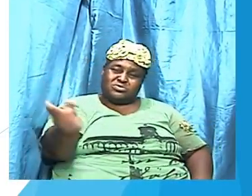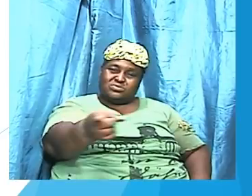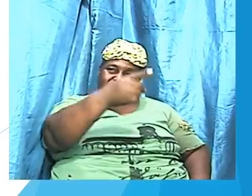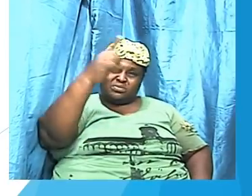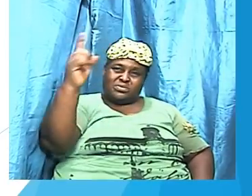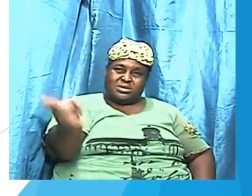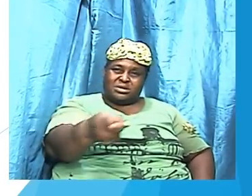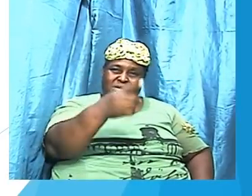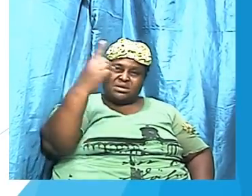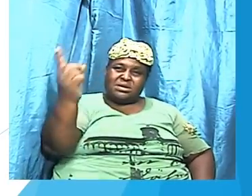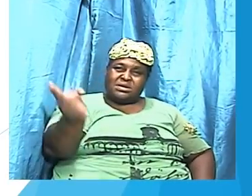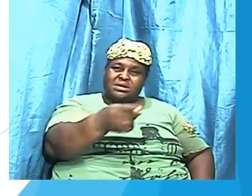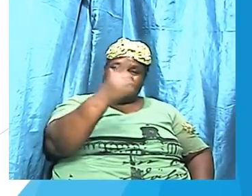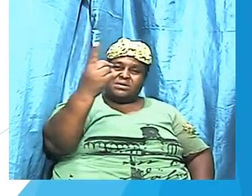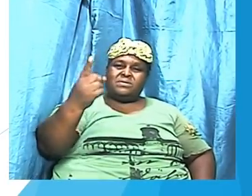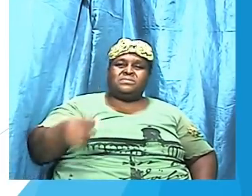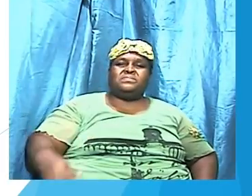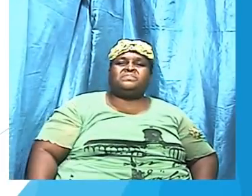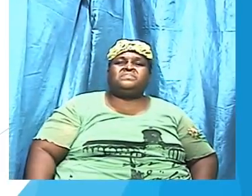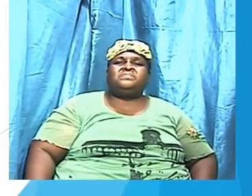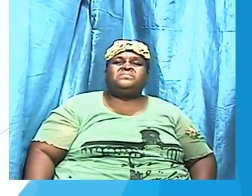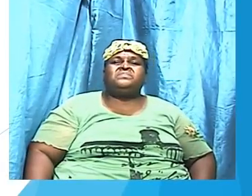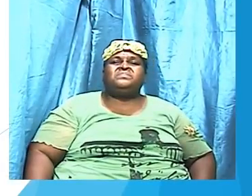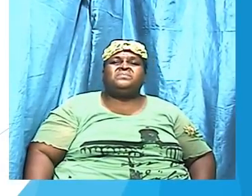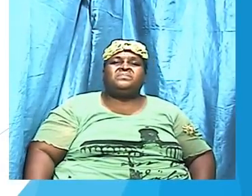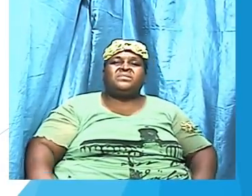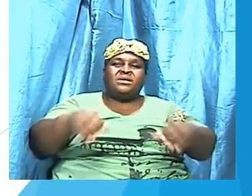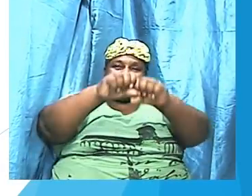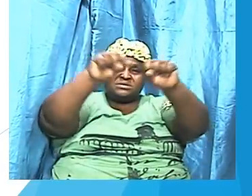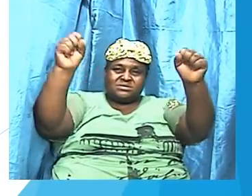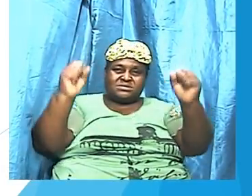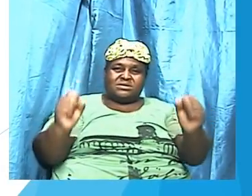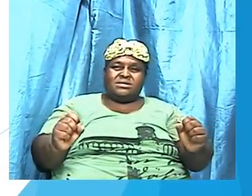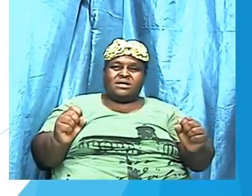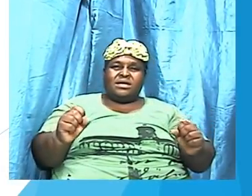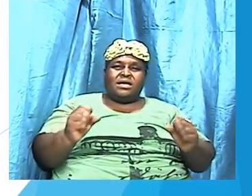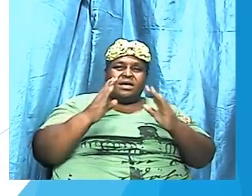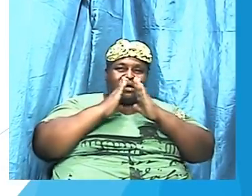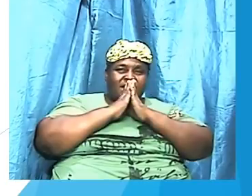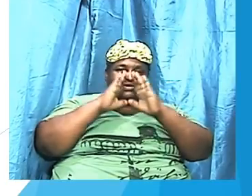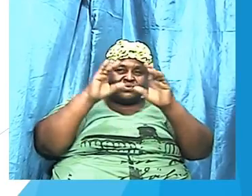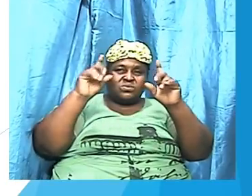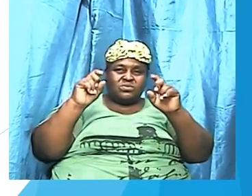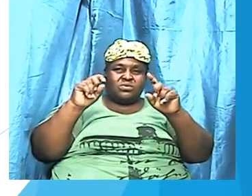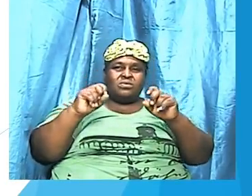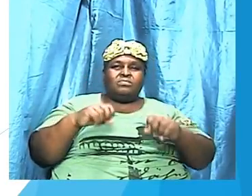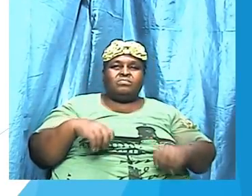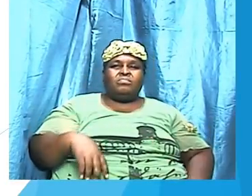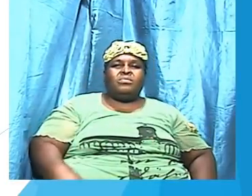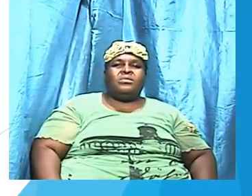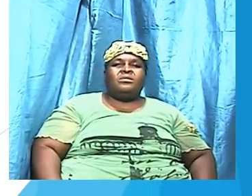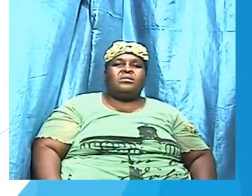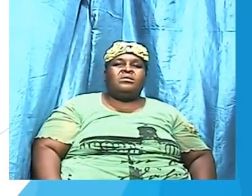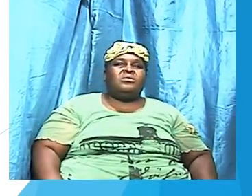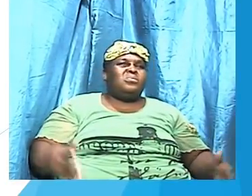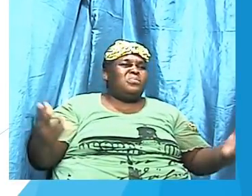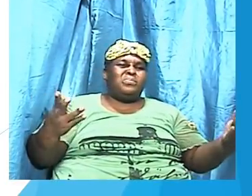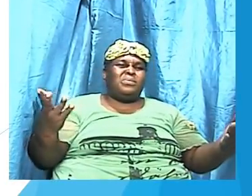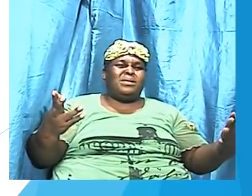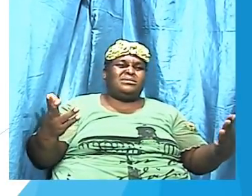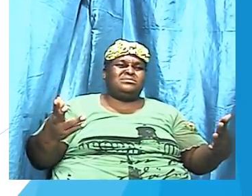is asking the question, what is a two